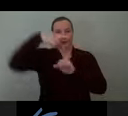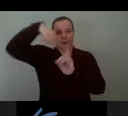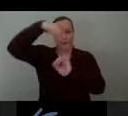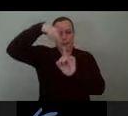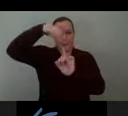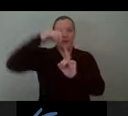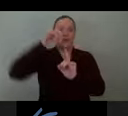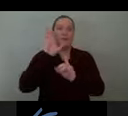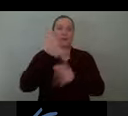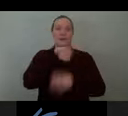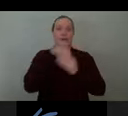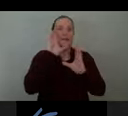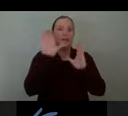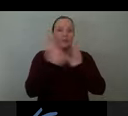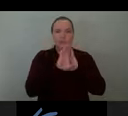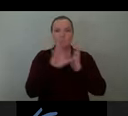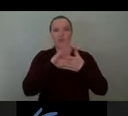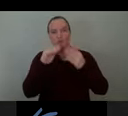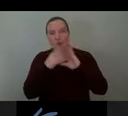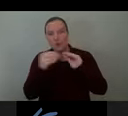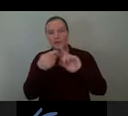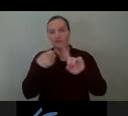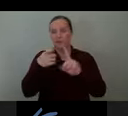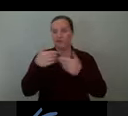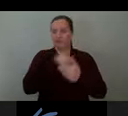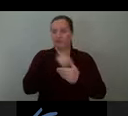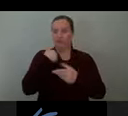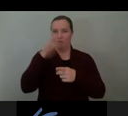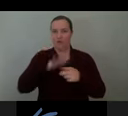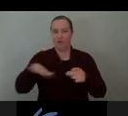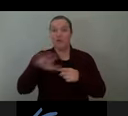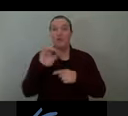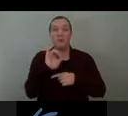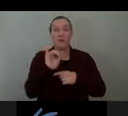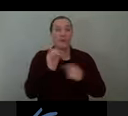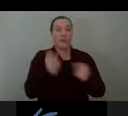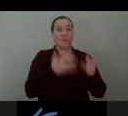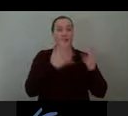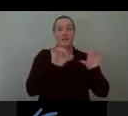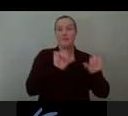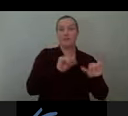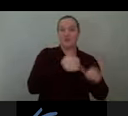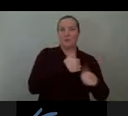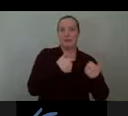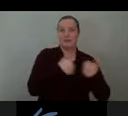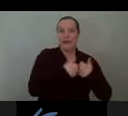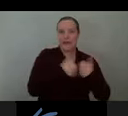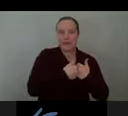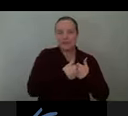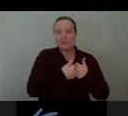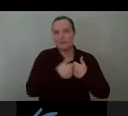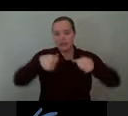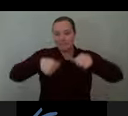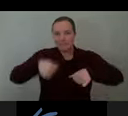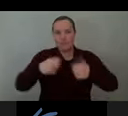local attractions and collected stories there are also lots of potential games that can be played and puzzles just by spinning and rotating these